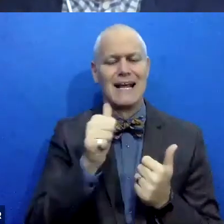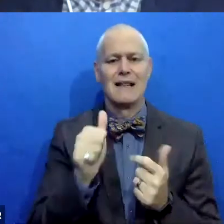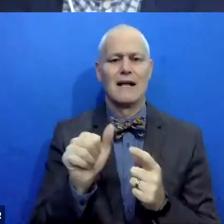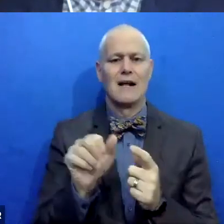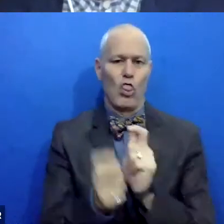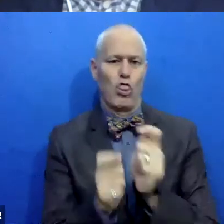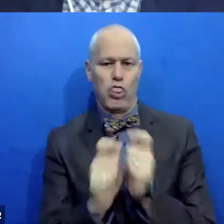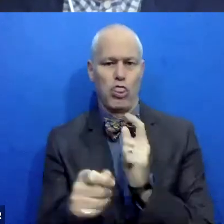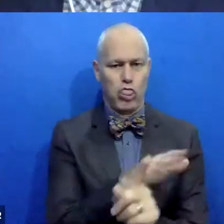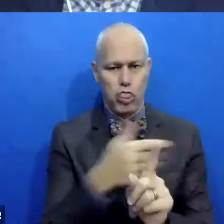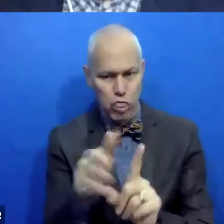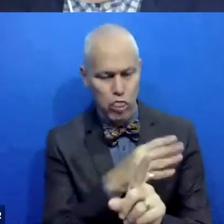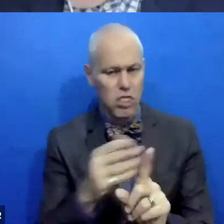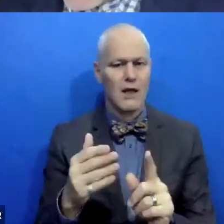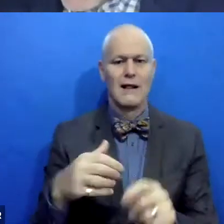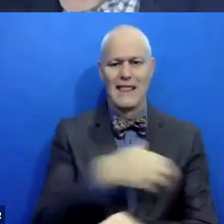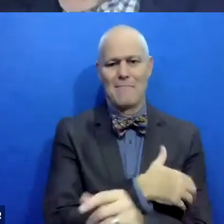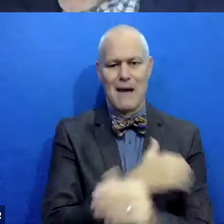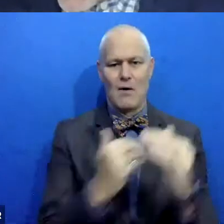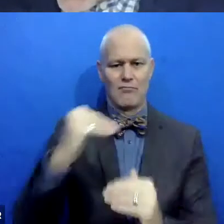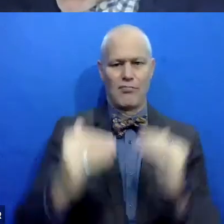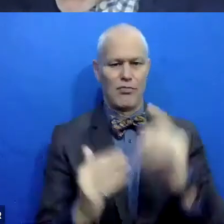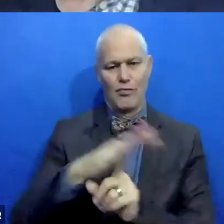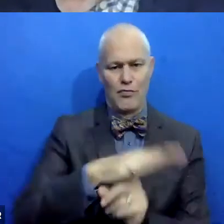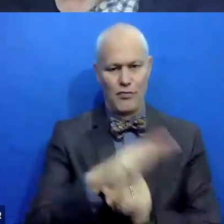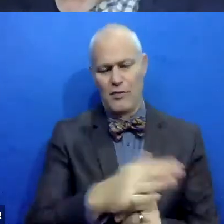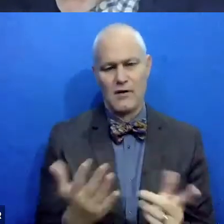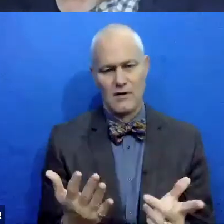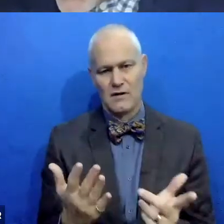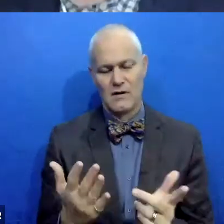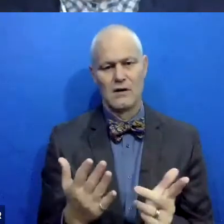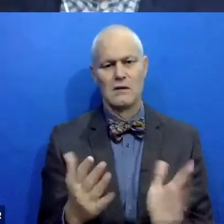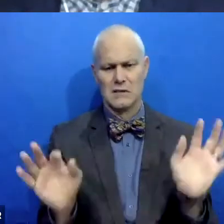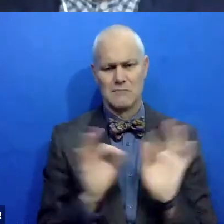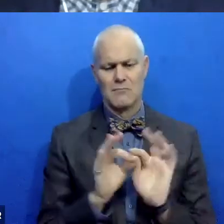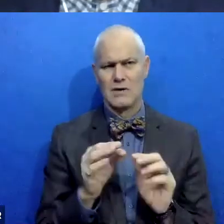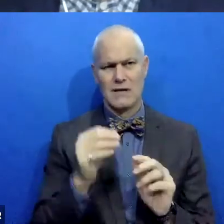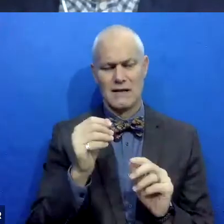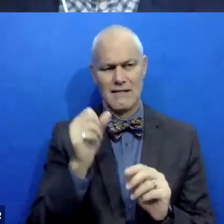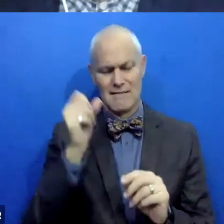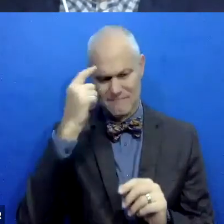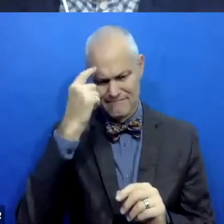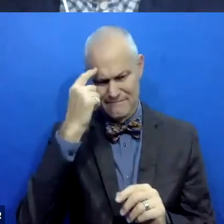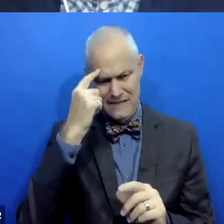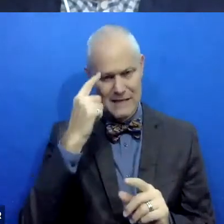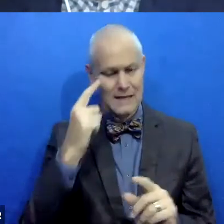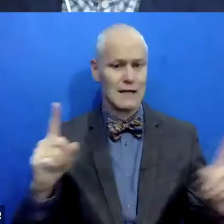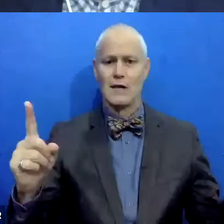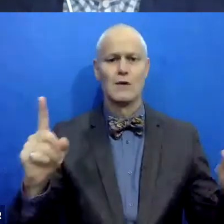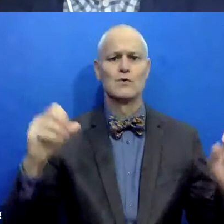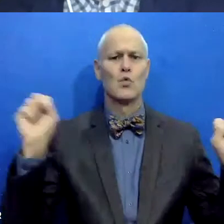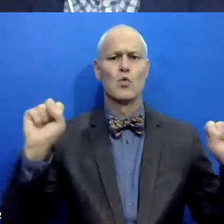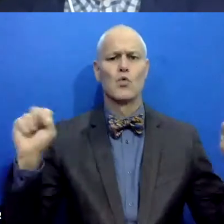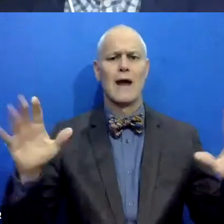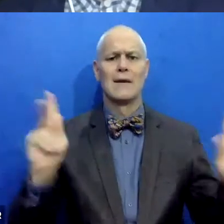daily power dynamics. Right. And so this isn't, it's really important to know that it's not like we're bringing two people together where they've been,